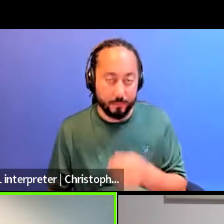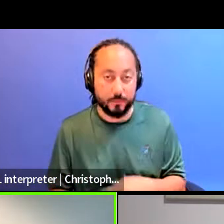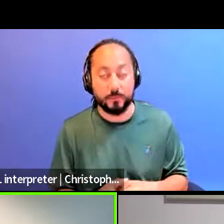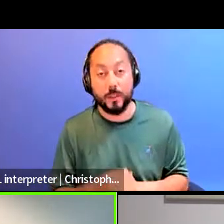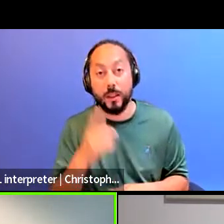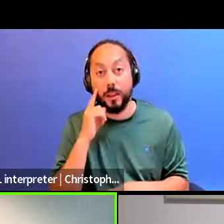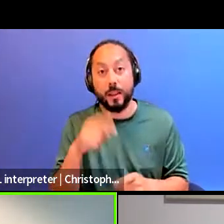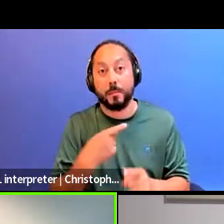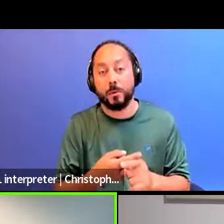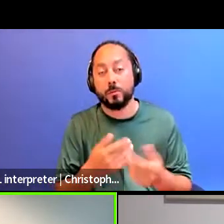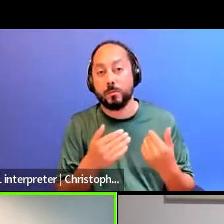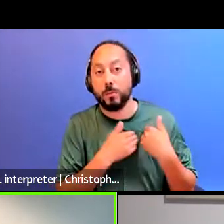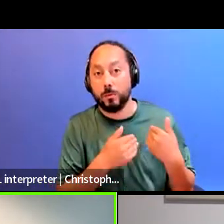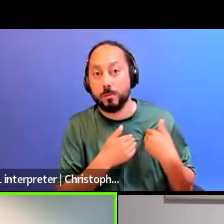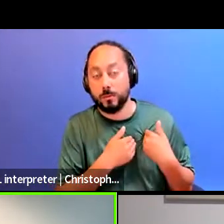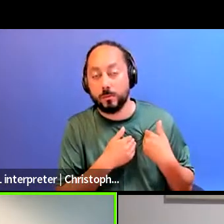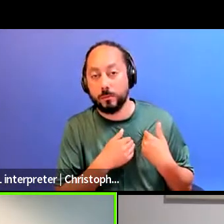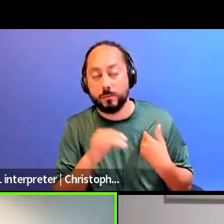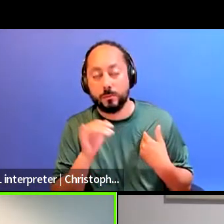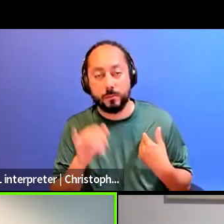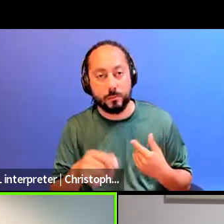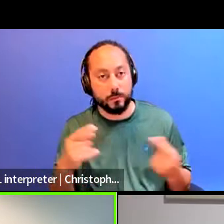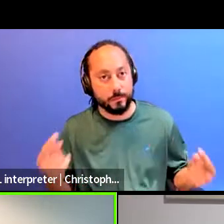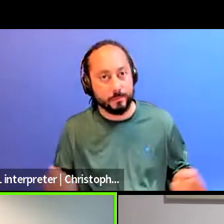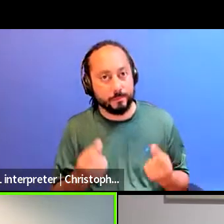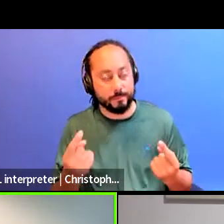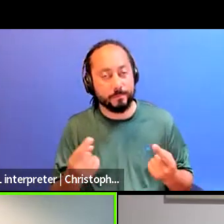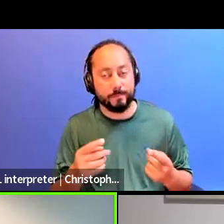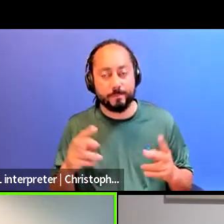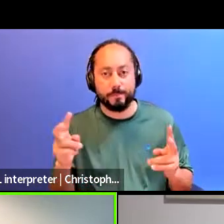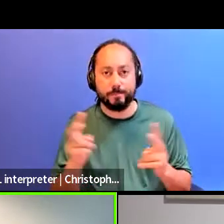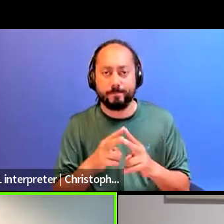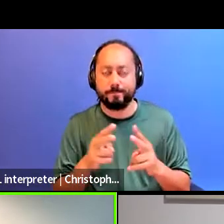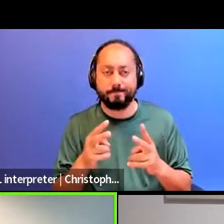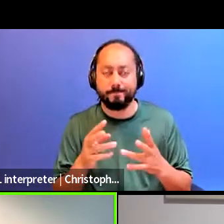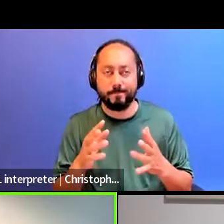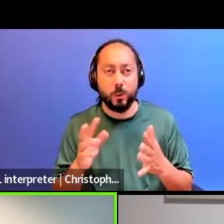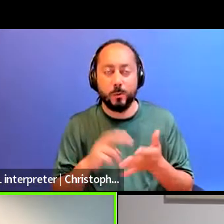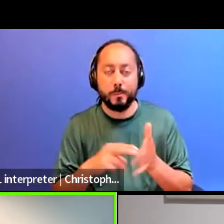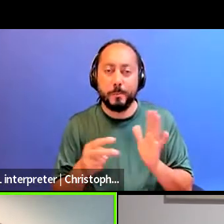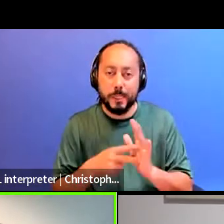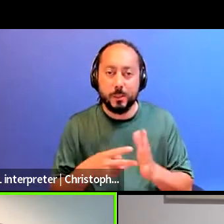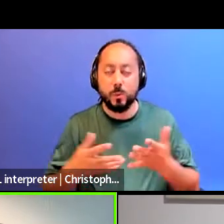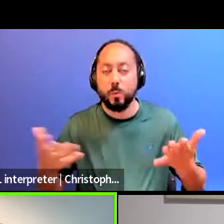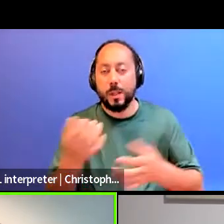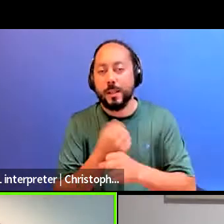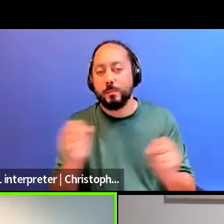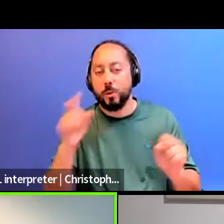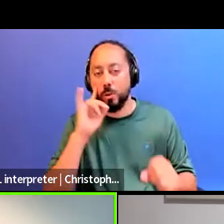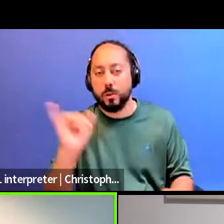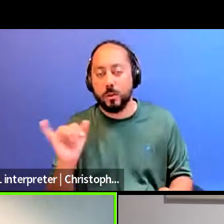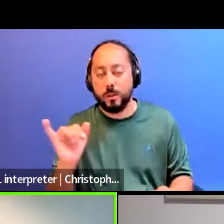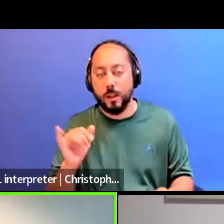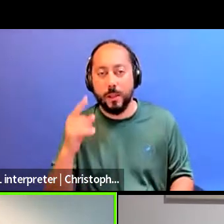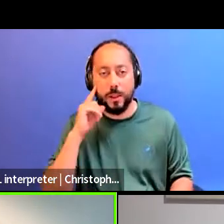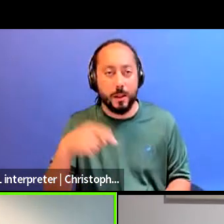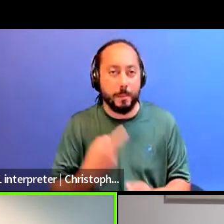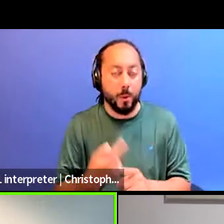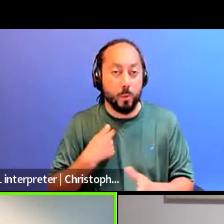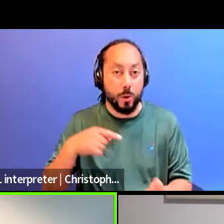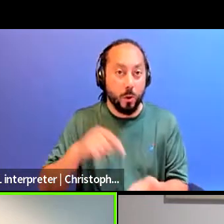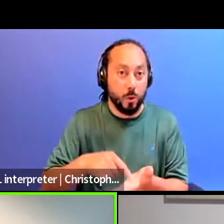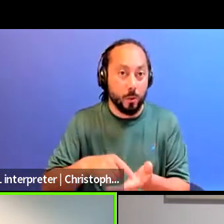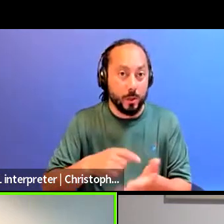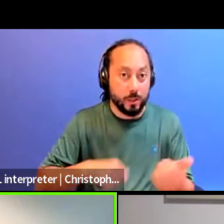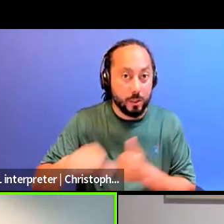is something that is really what it means to think about what liberation might be, to think about what we owe one another, what we